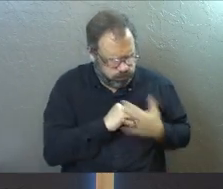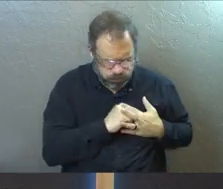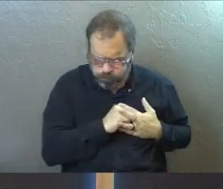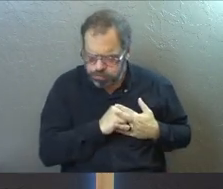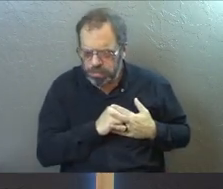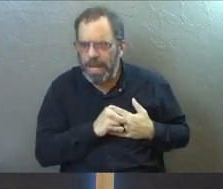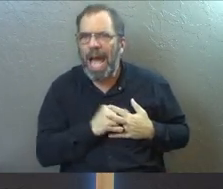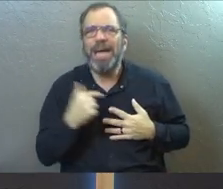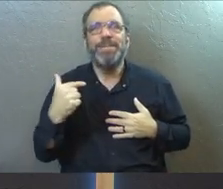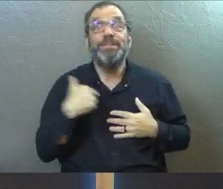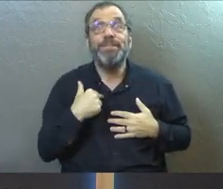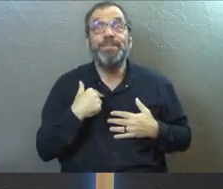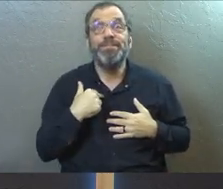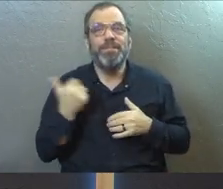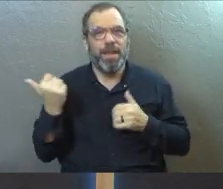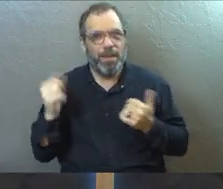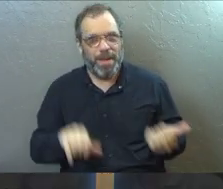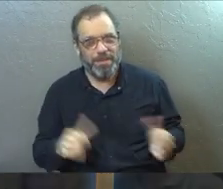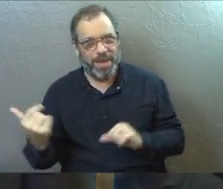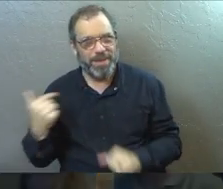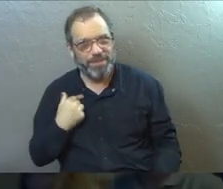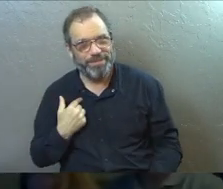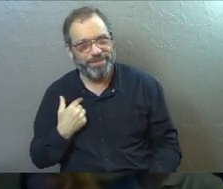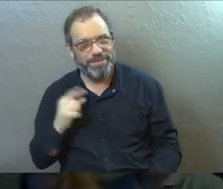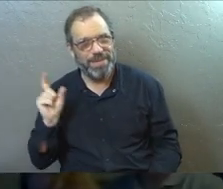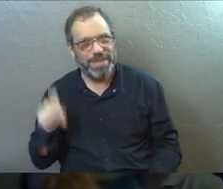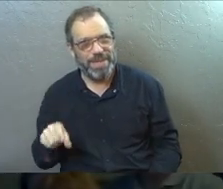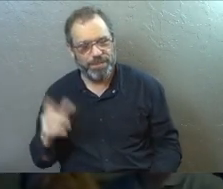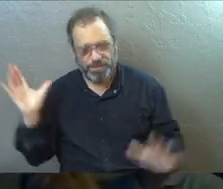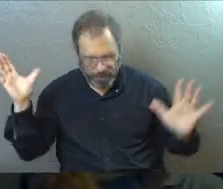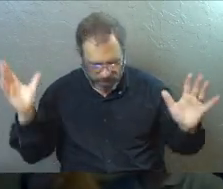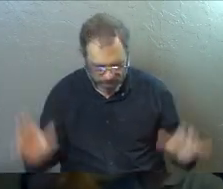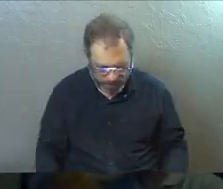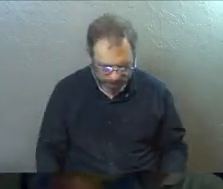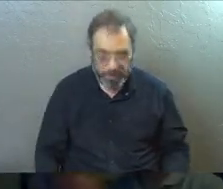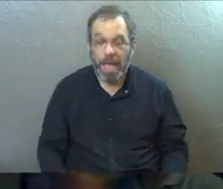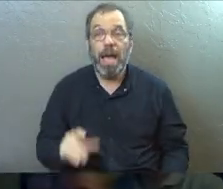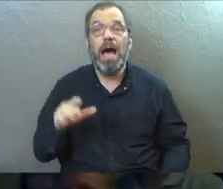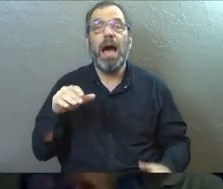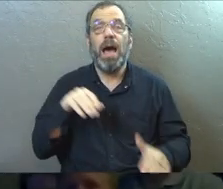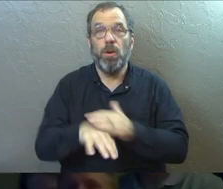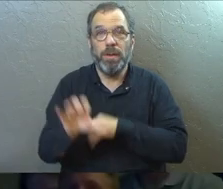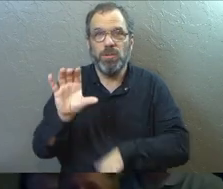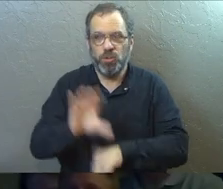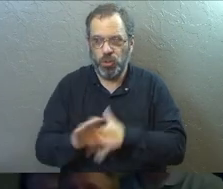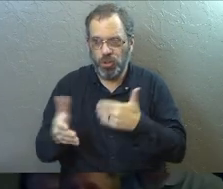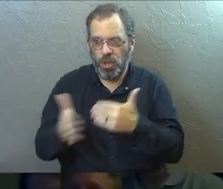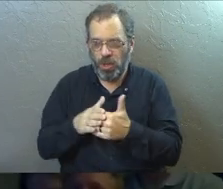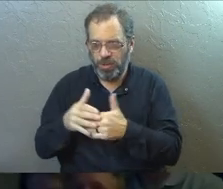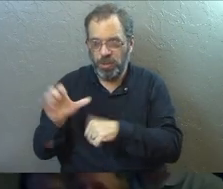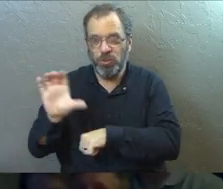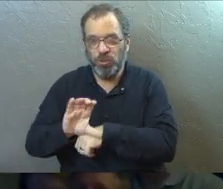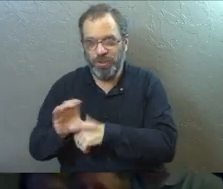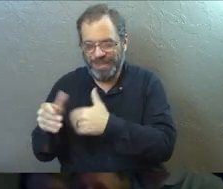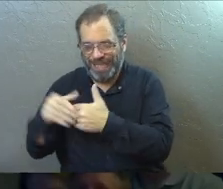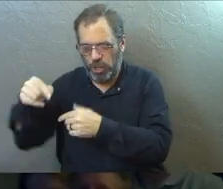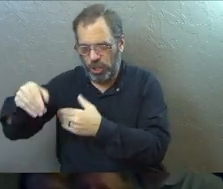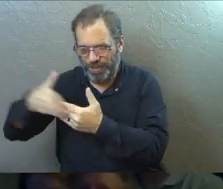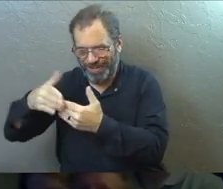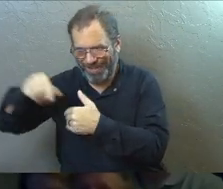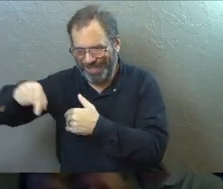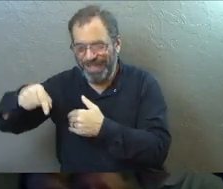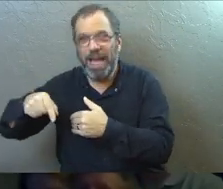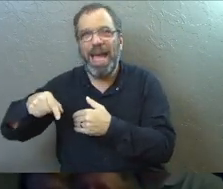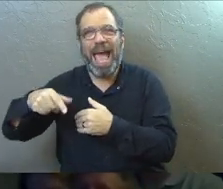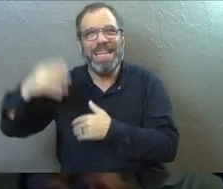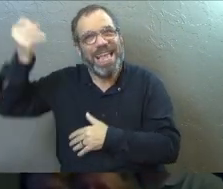that I needed to get baptized. And so I went to a church, I actually went to the closest and fastest church I possibly could,